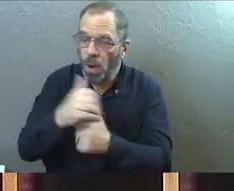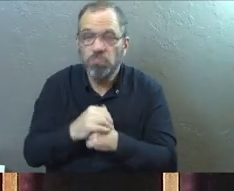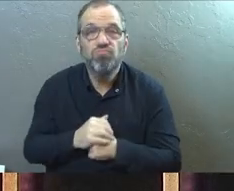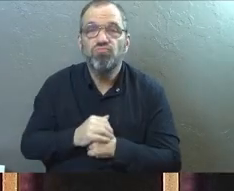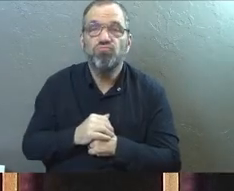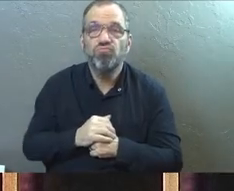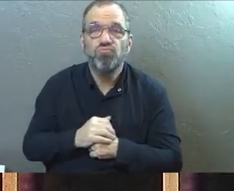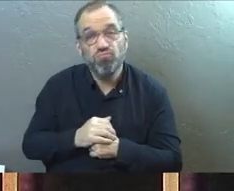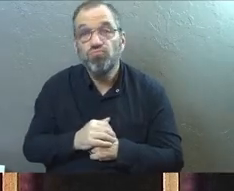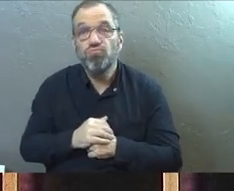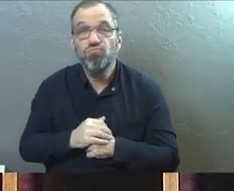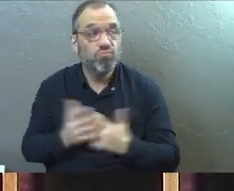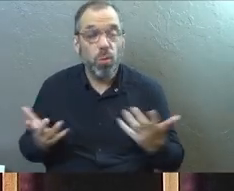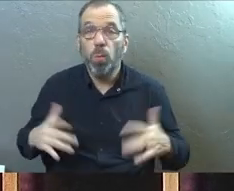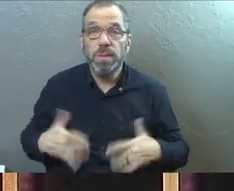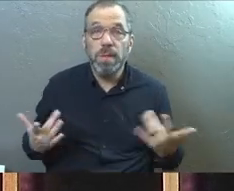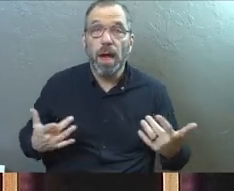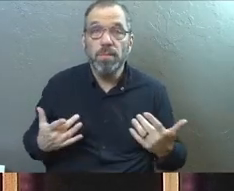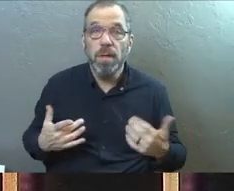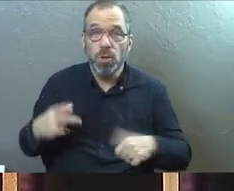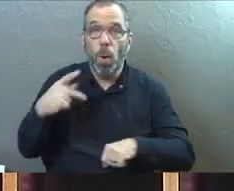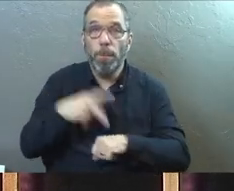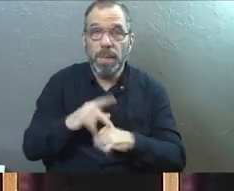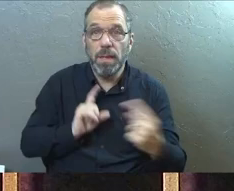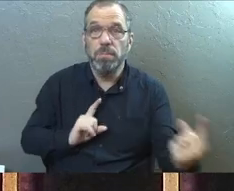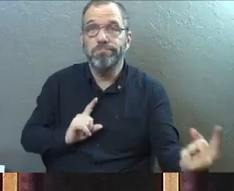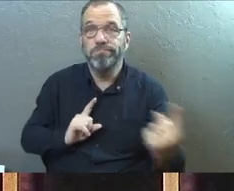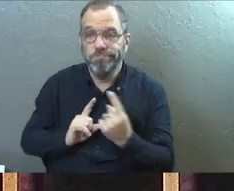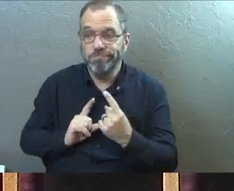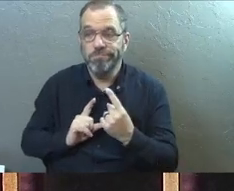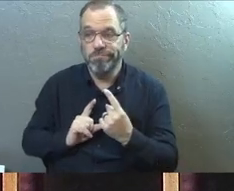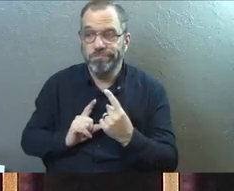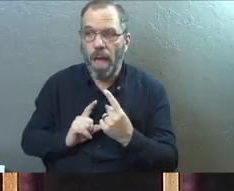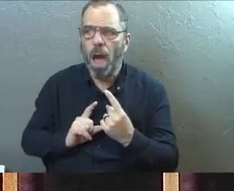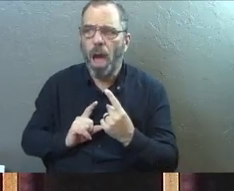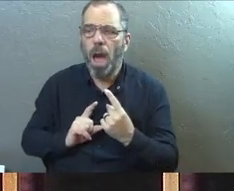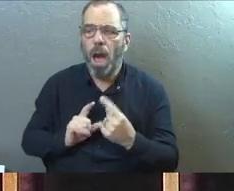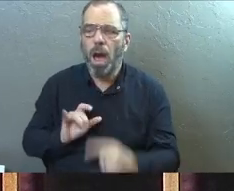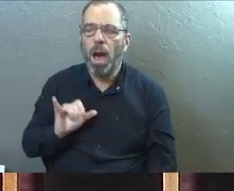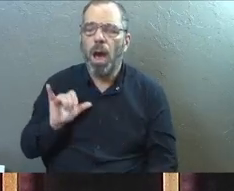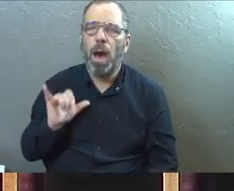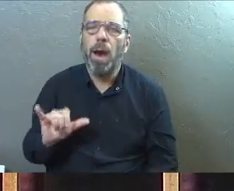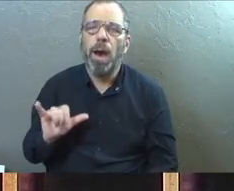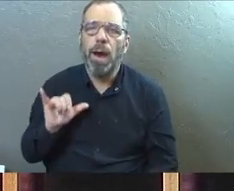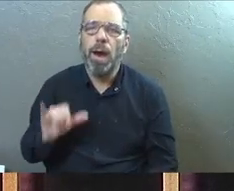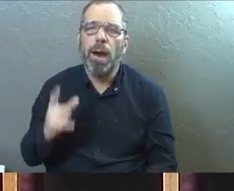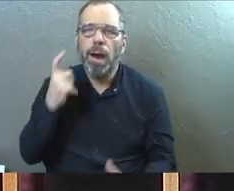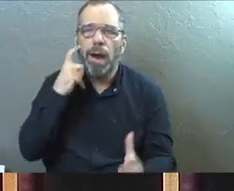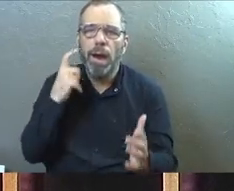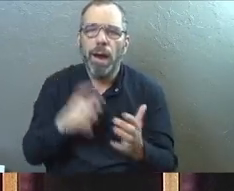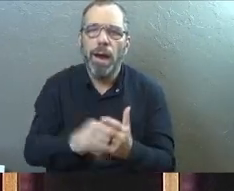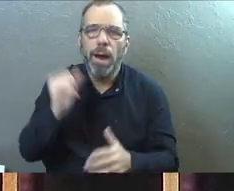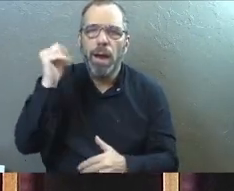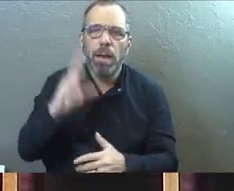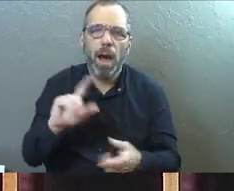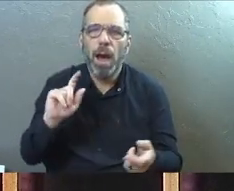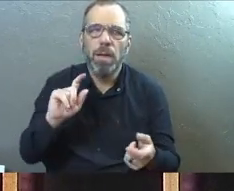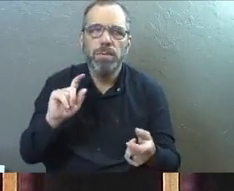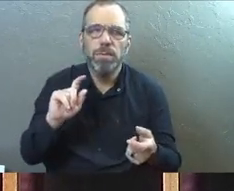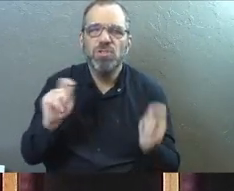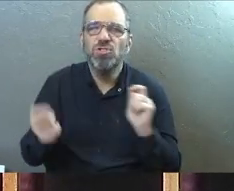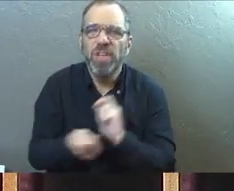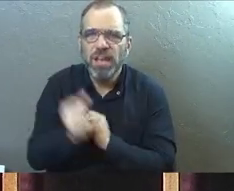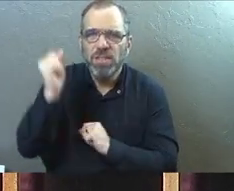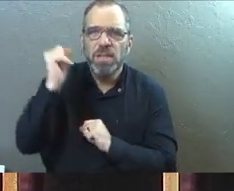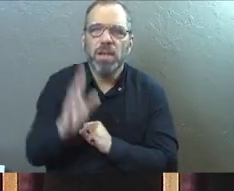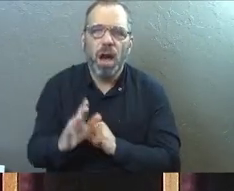So what's going on here? He gets there and Peter kind has this moment where things click. He begins to recognize God is moving. God is